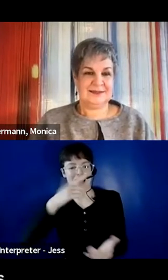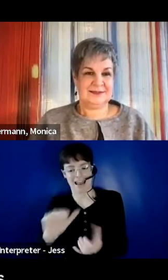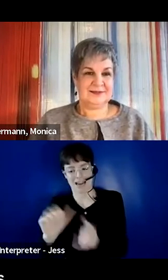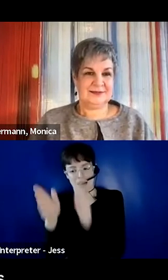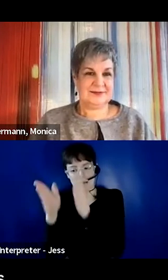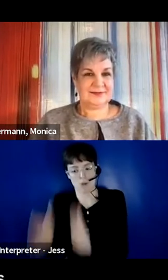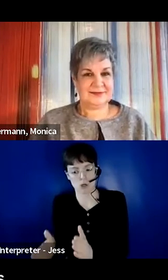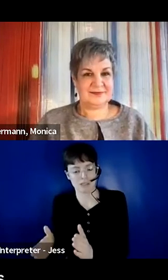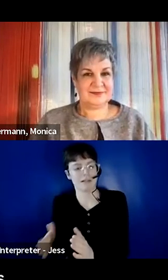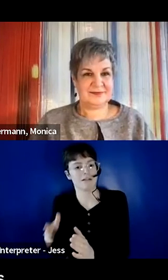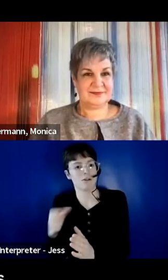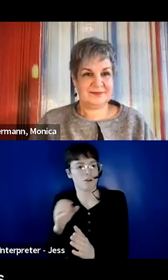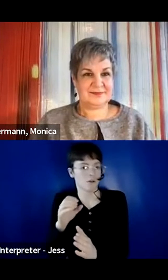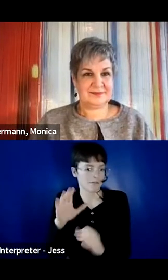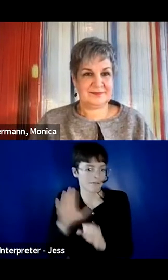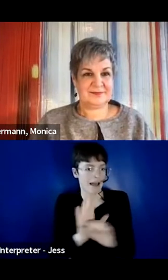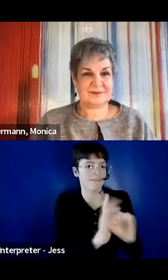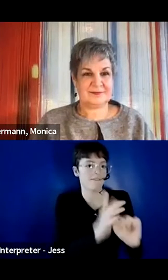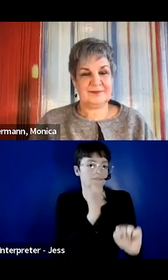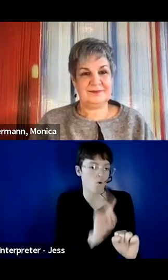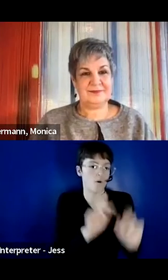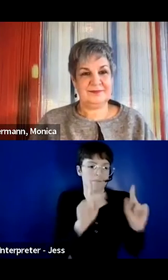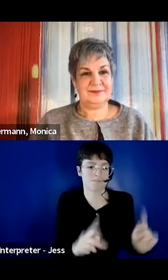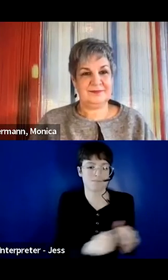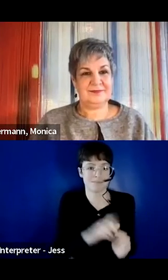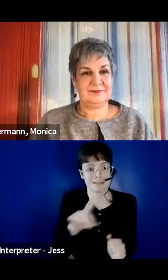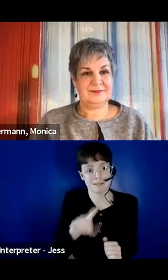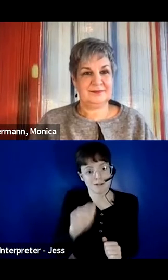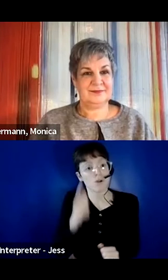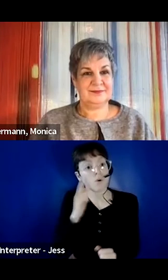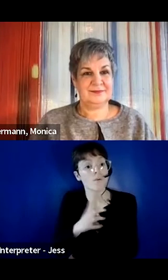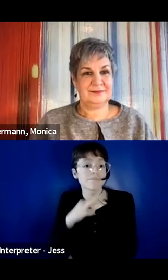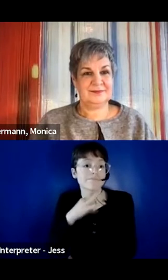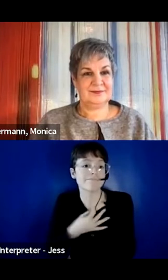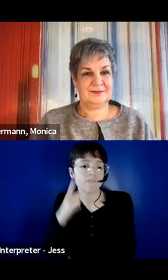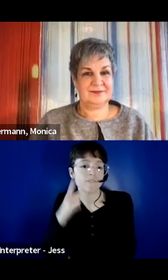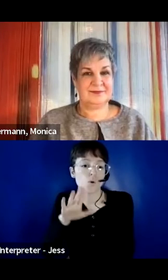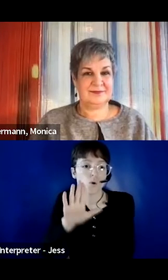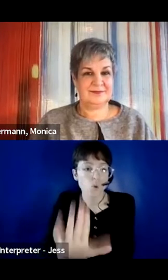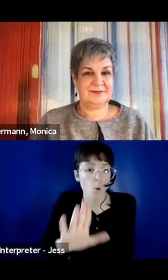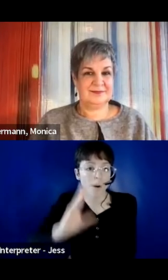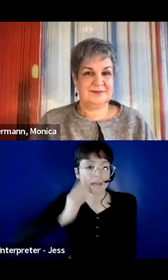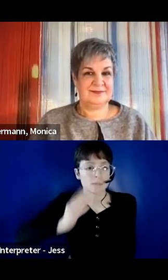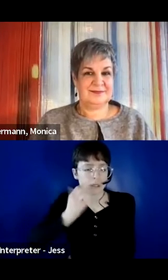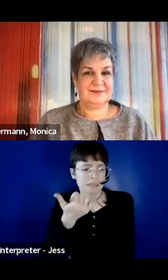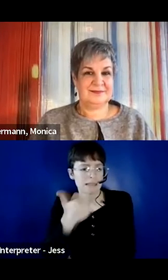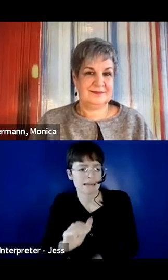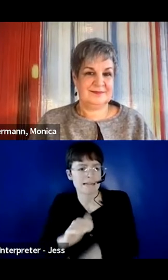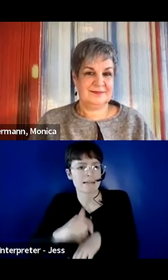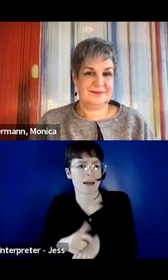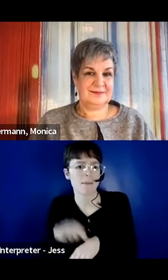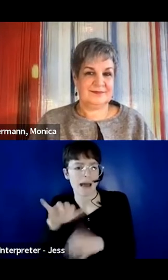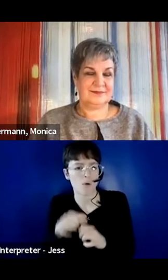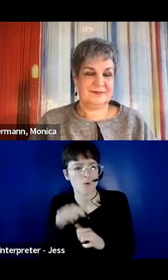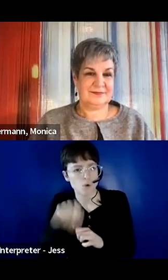disabilities in our workplaces? So for your individual selves in the workplace, how can you advocate for those things?